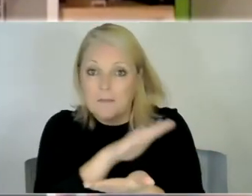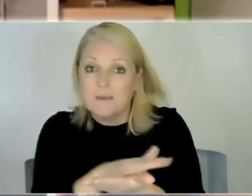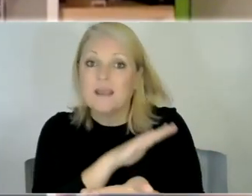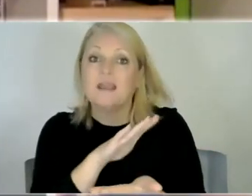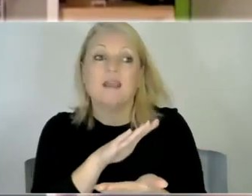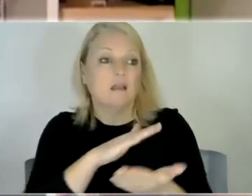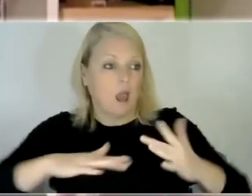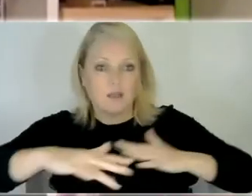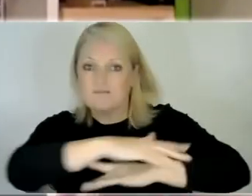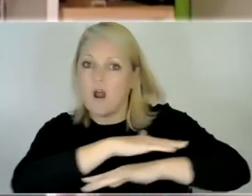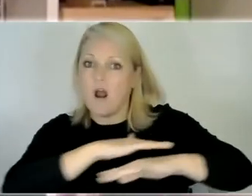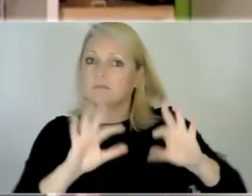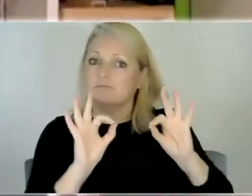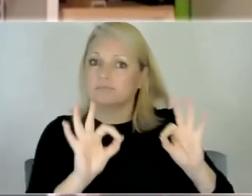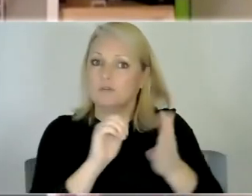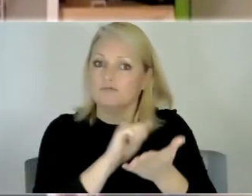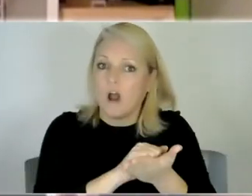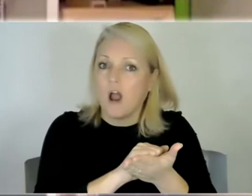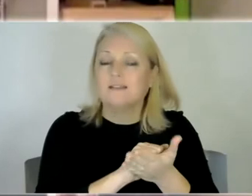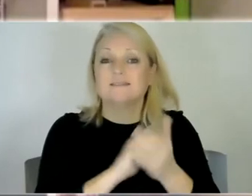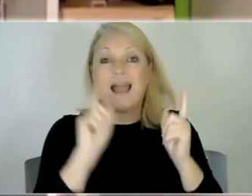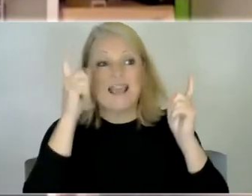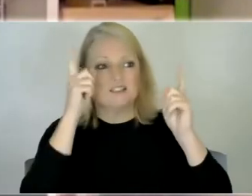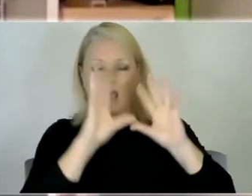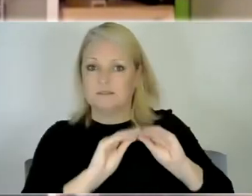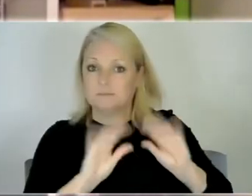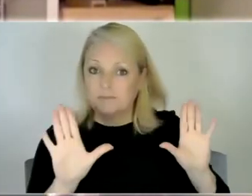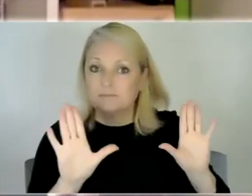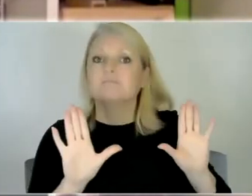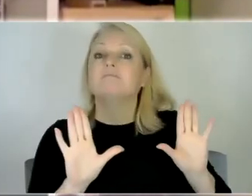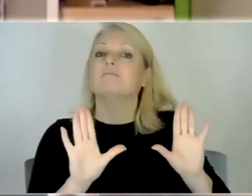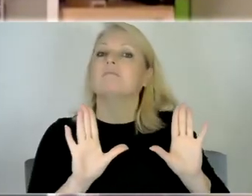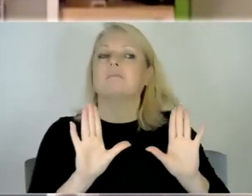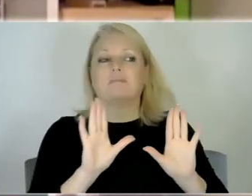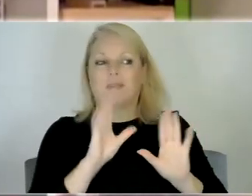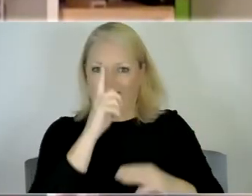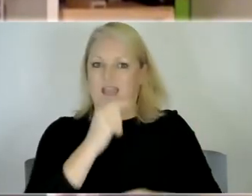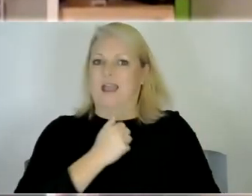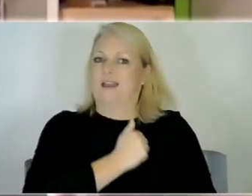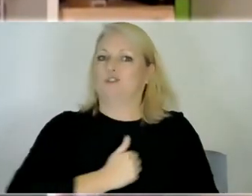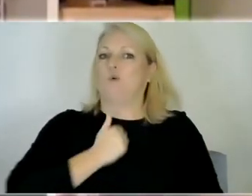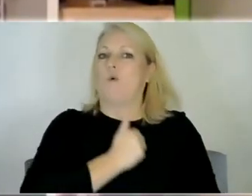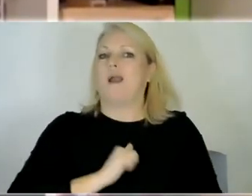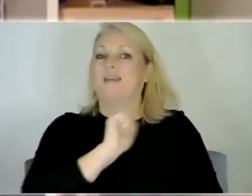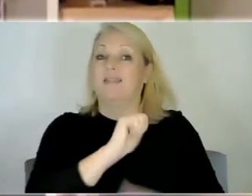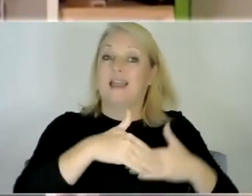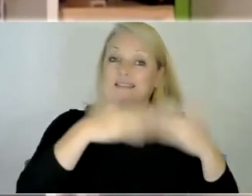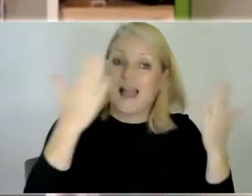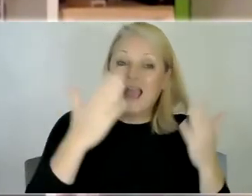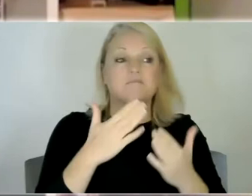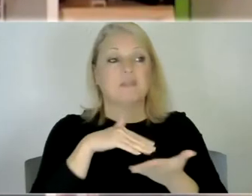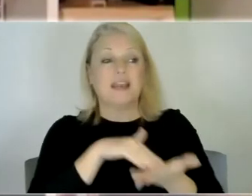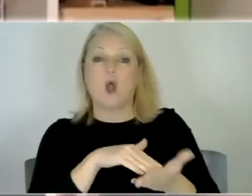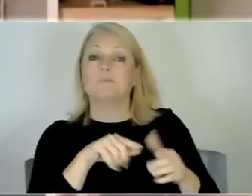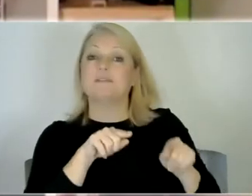not anxious and it just not only does it help them just enjoy their day but also helps them learn and progress so that